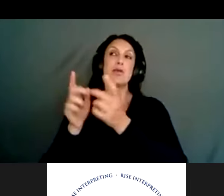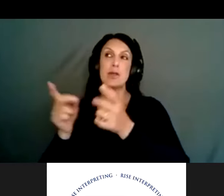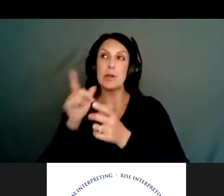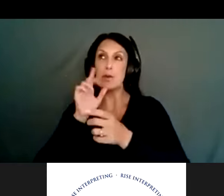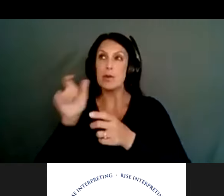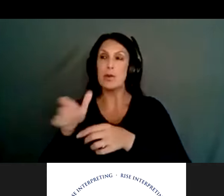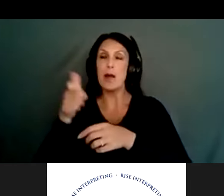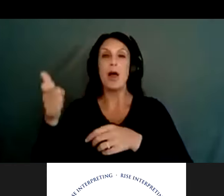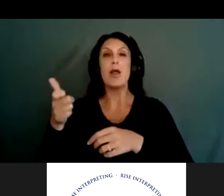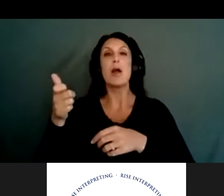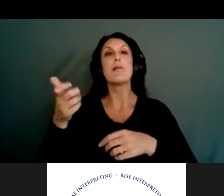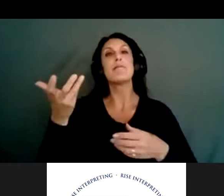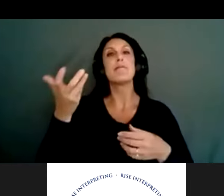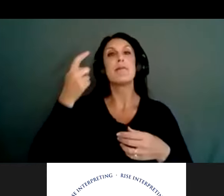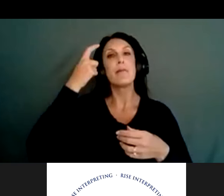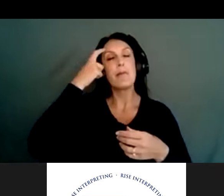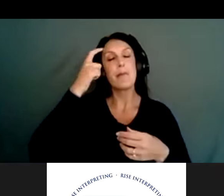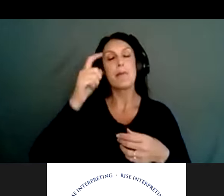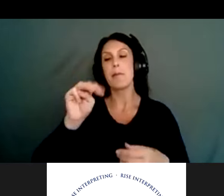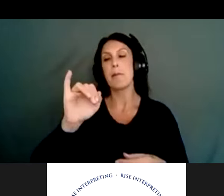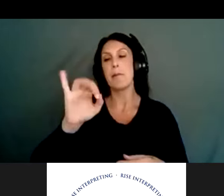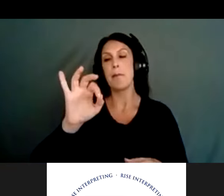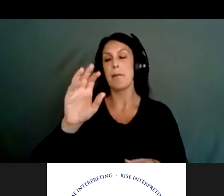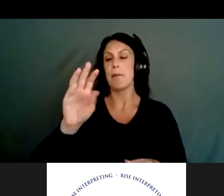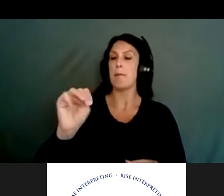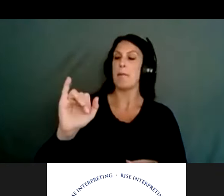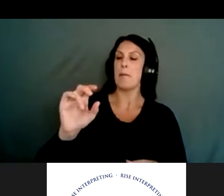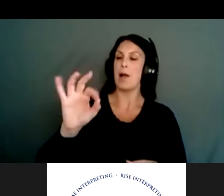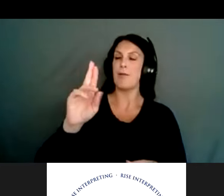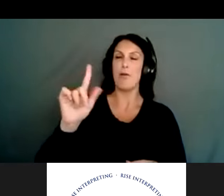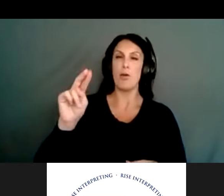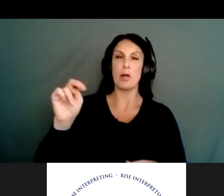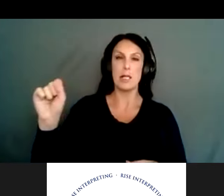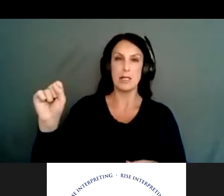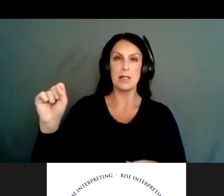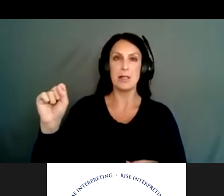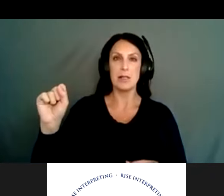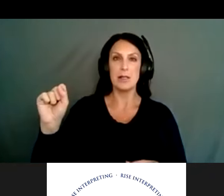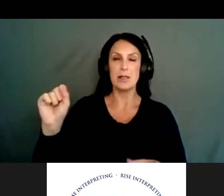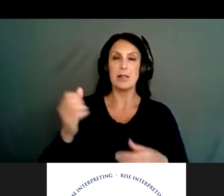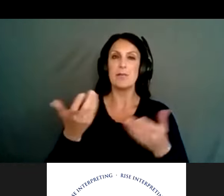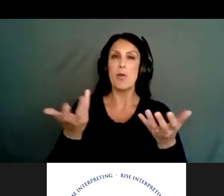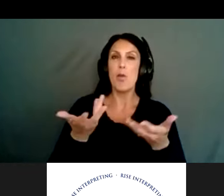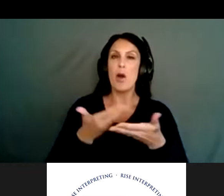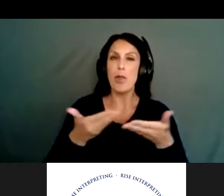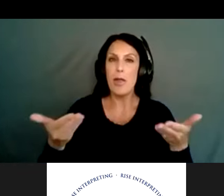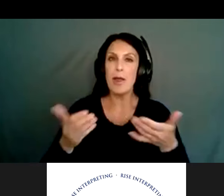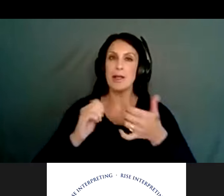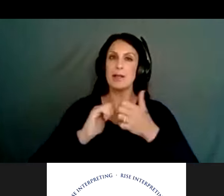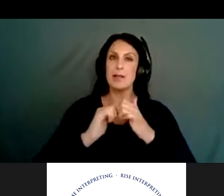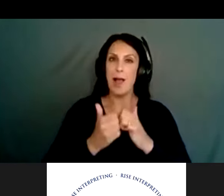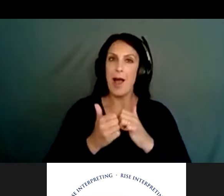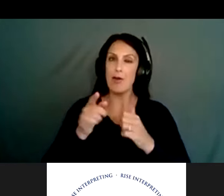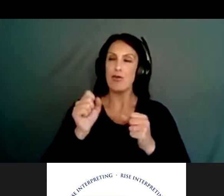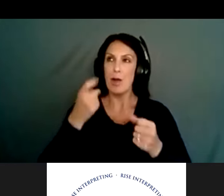uh, mindfulness lessons, self-care coping skills. So it's really trying to just target like us as a whole, like, what are the things that we can do as far as goal